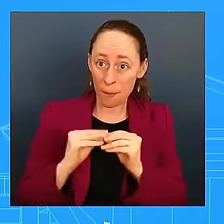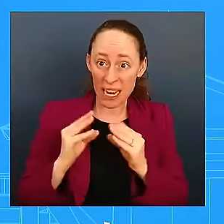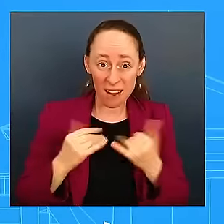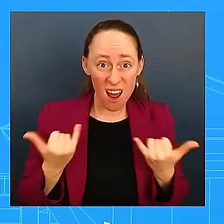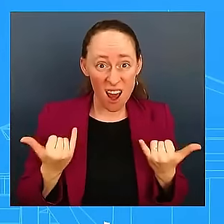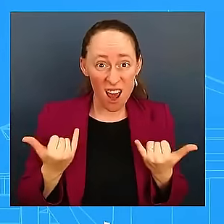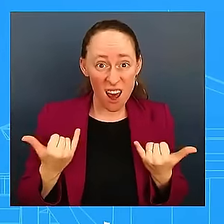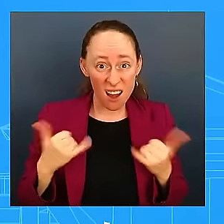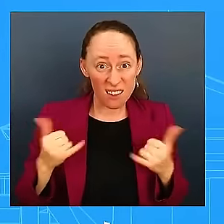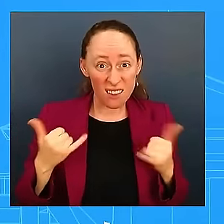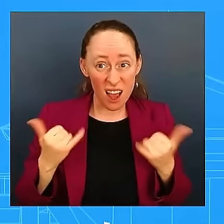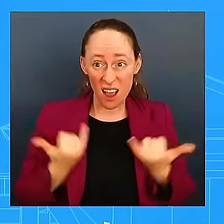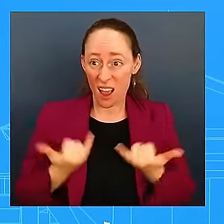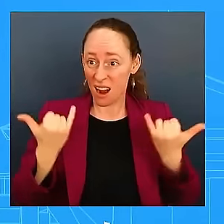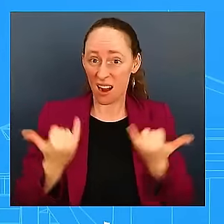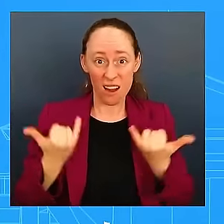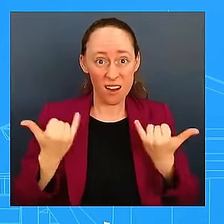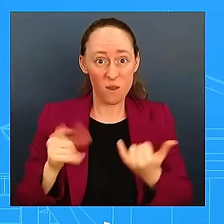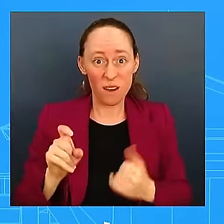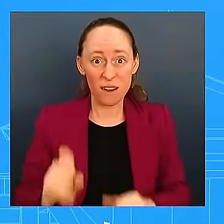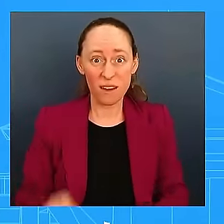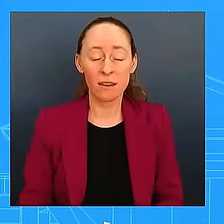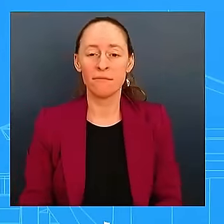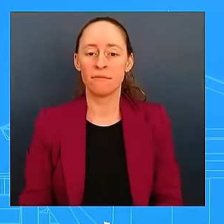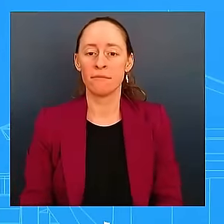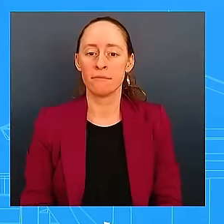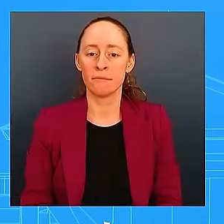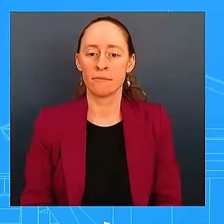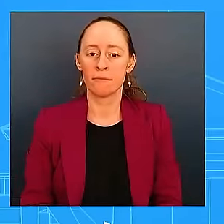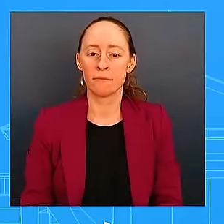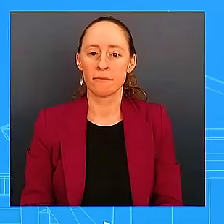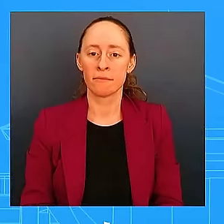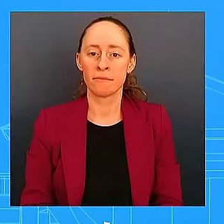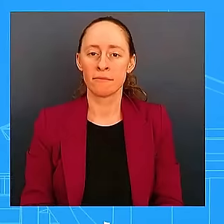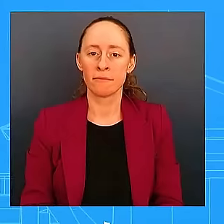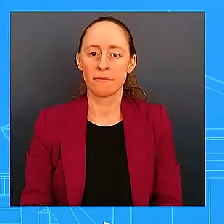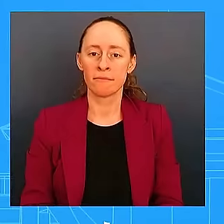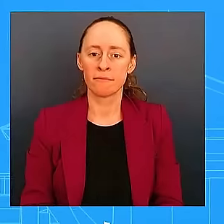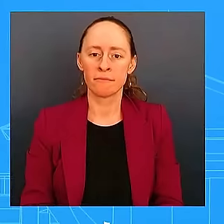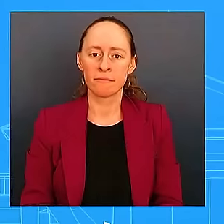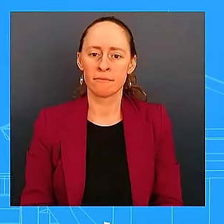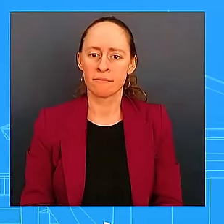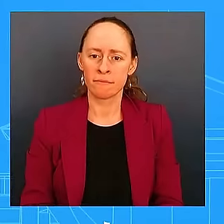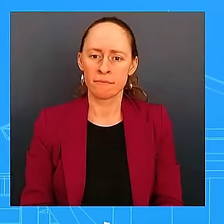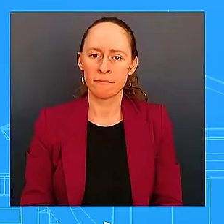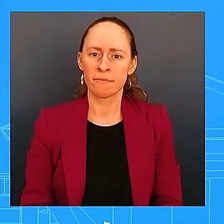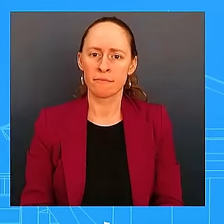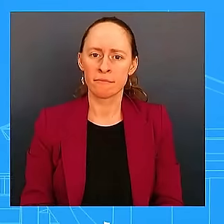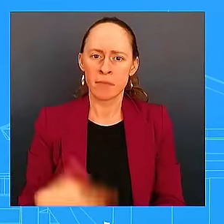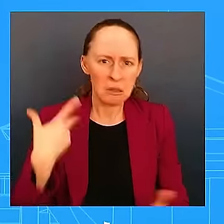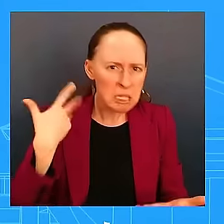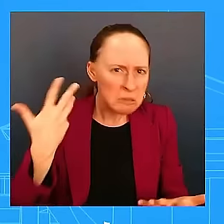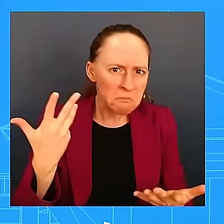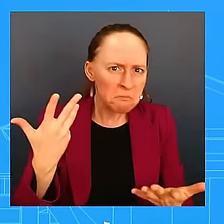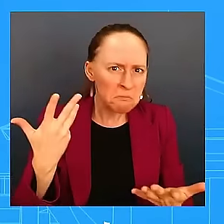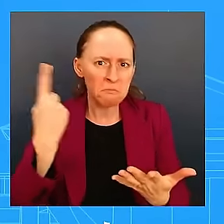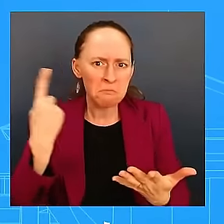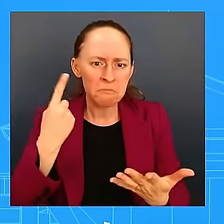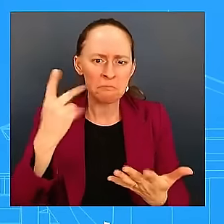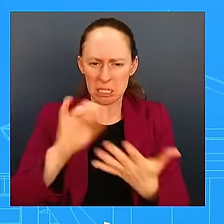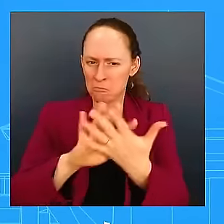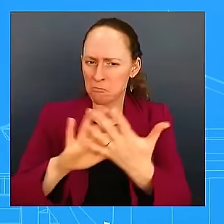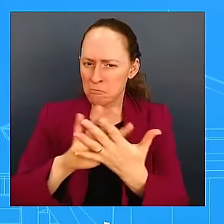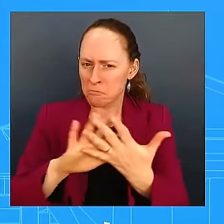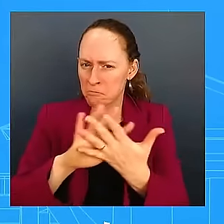ago on the Gaza ceasefire, in order to make that different than the announcement he made last night with other leaders,